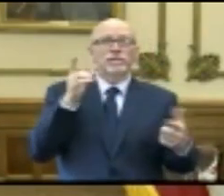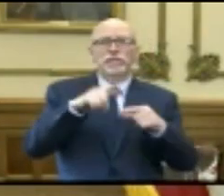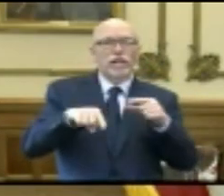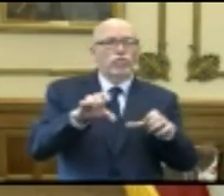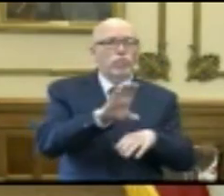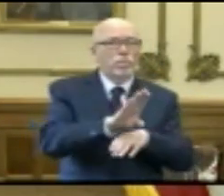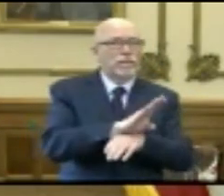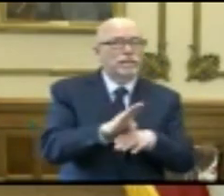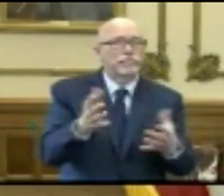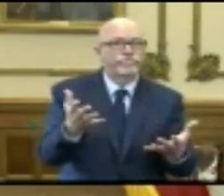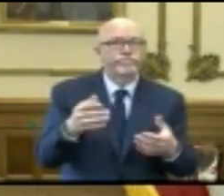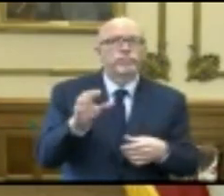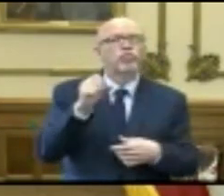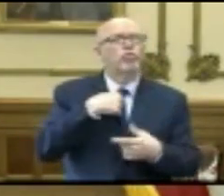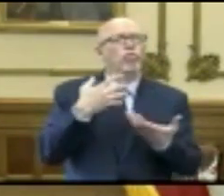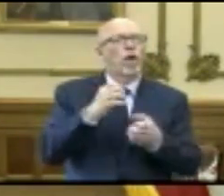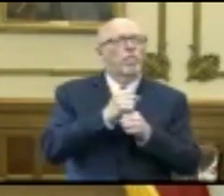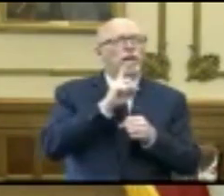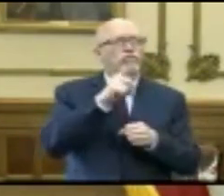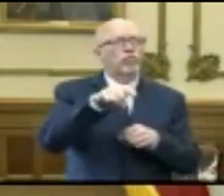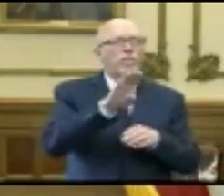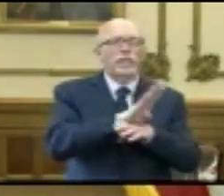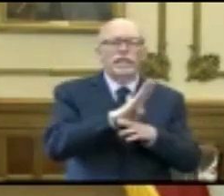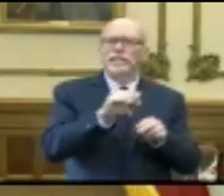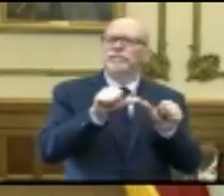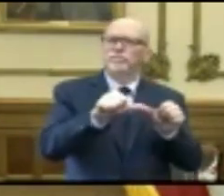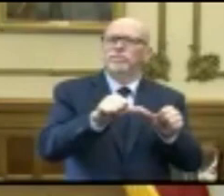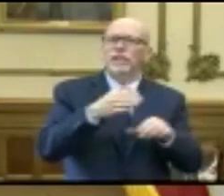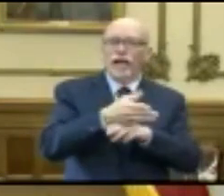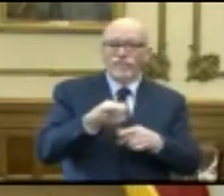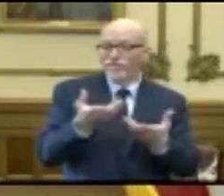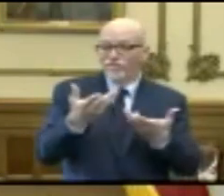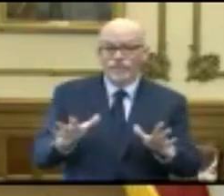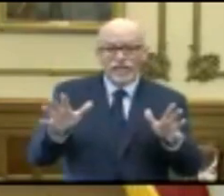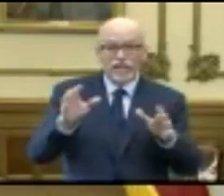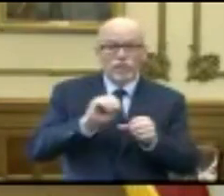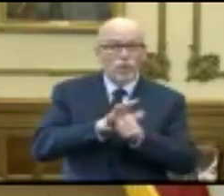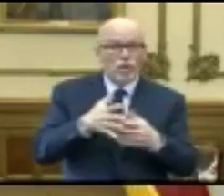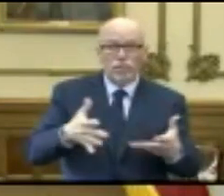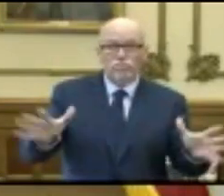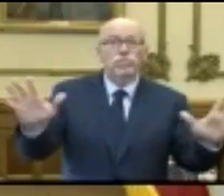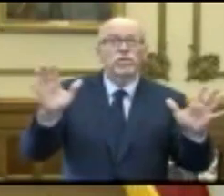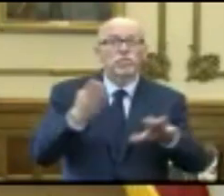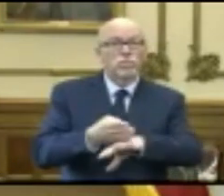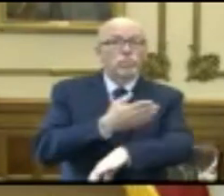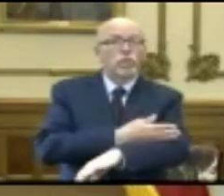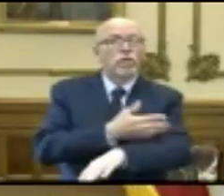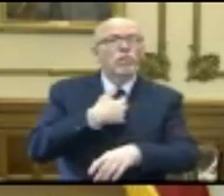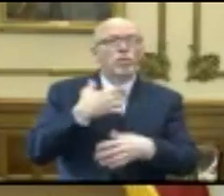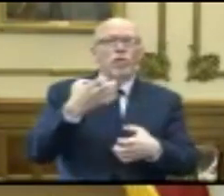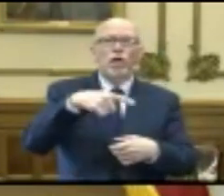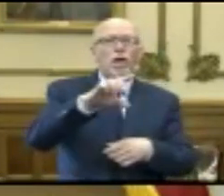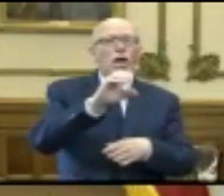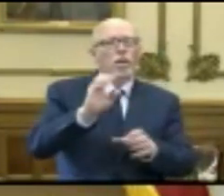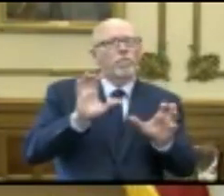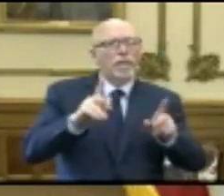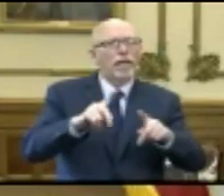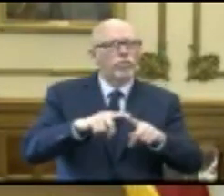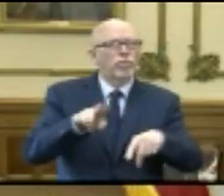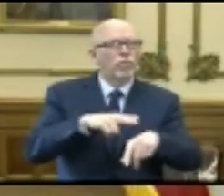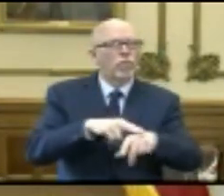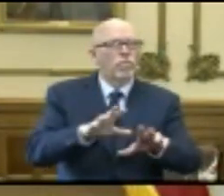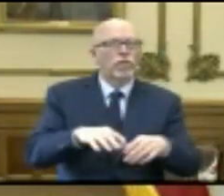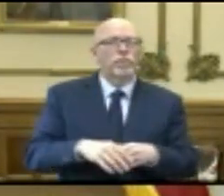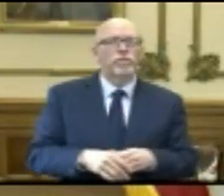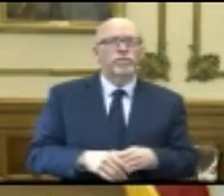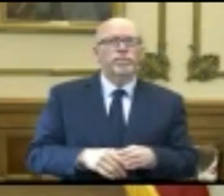we wanted those businesses to be around on the back end of this. So we also wanted to make our employers whole. We wanted to make sure that